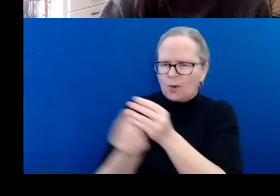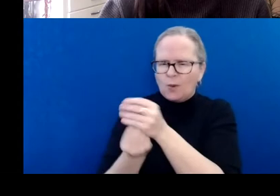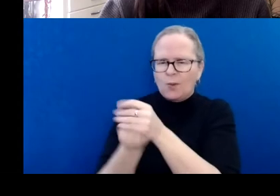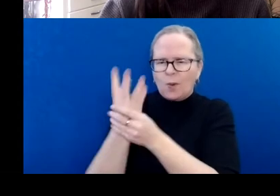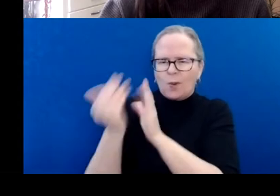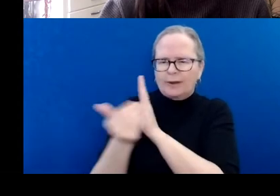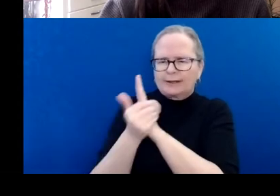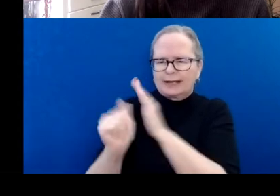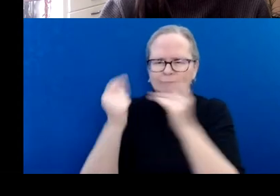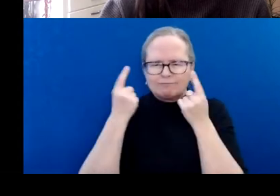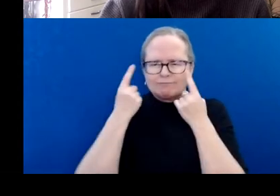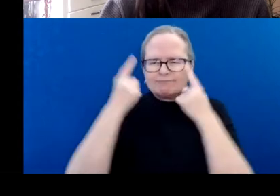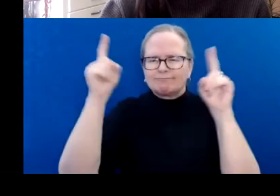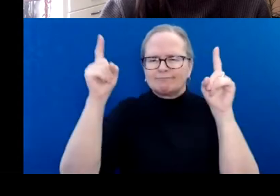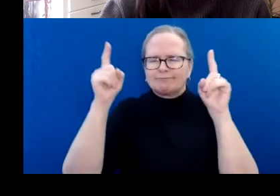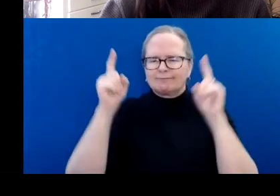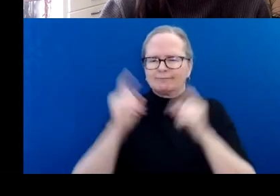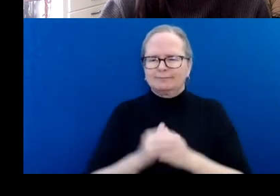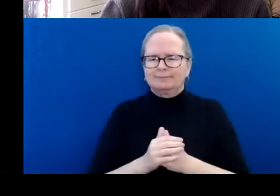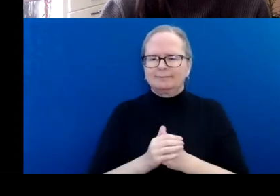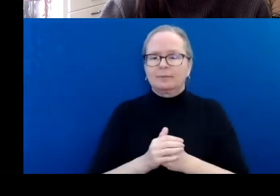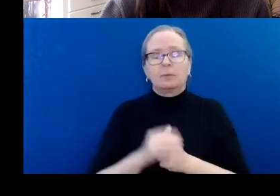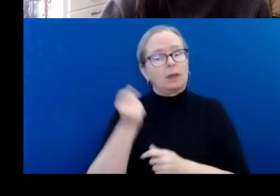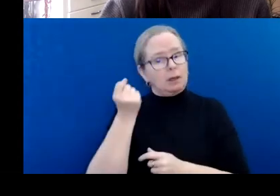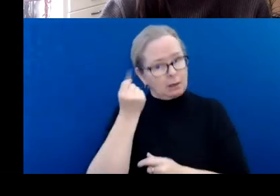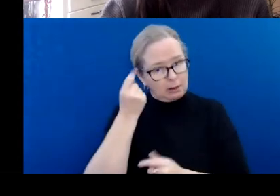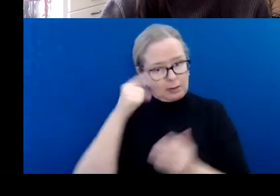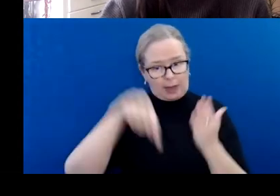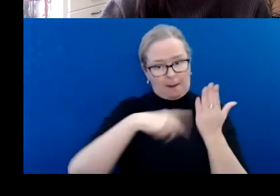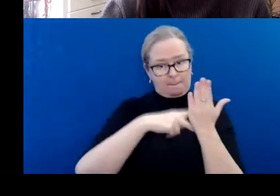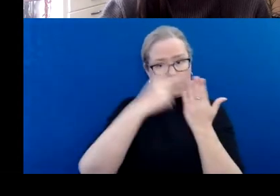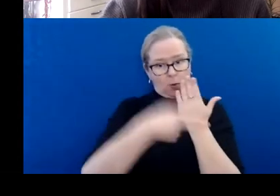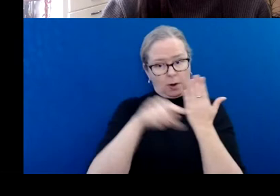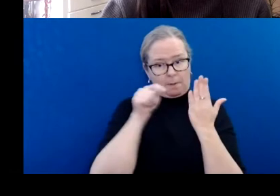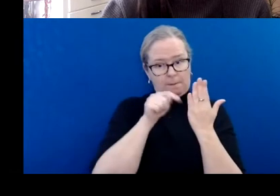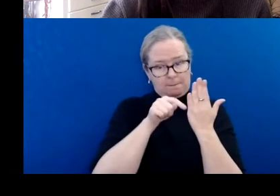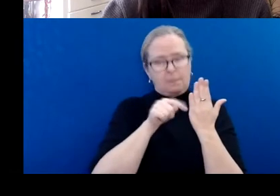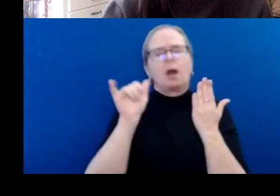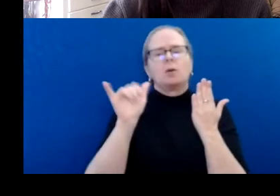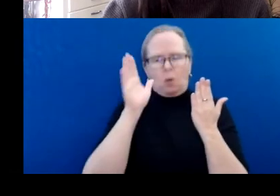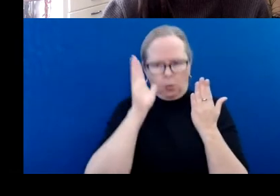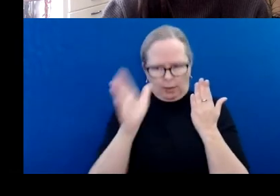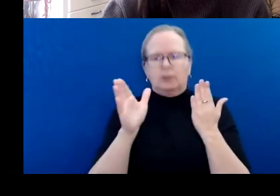we have opened up this program to include applications from artist collectives as well.